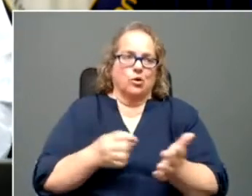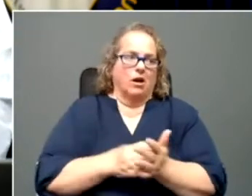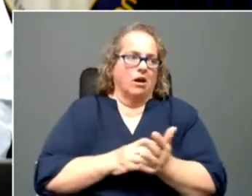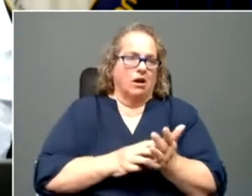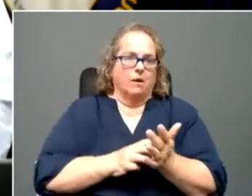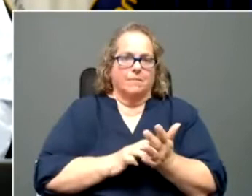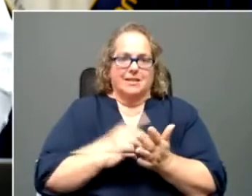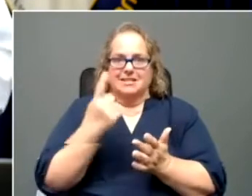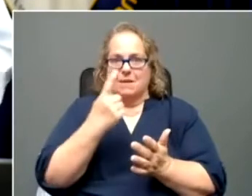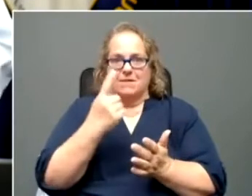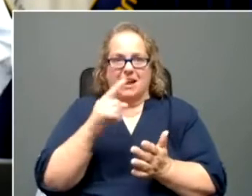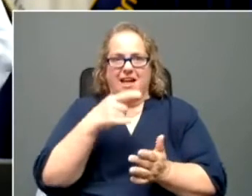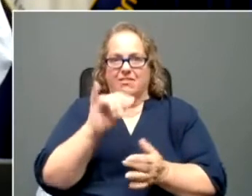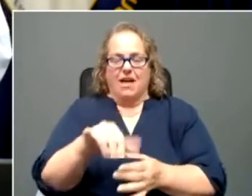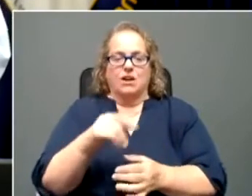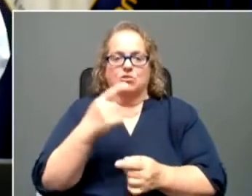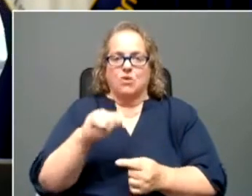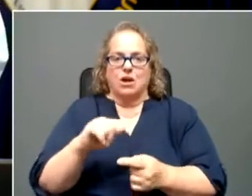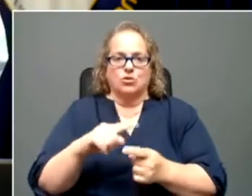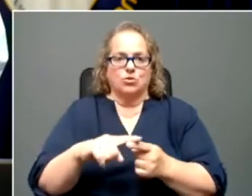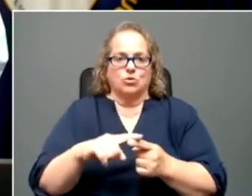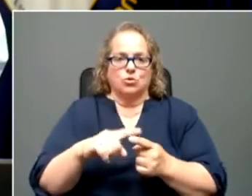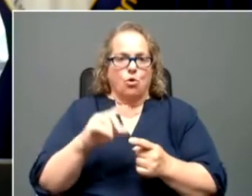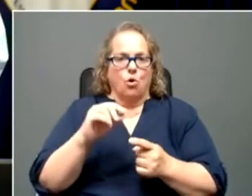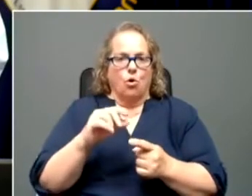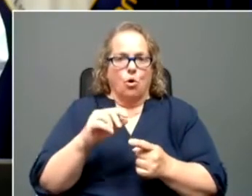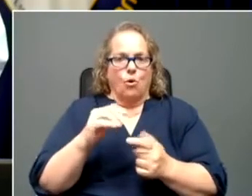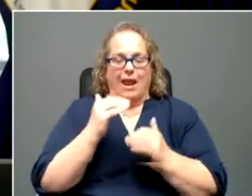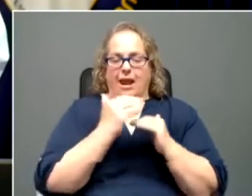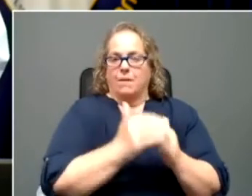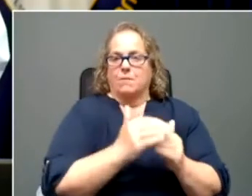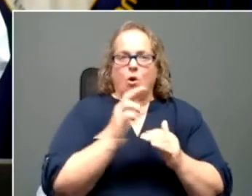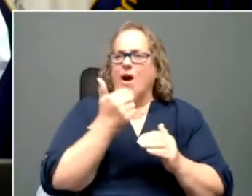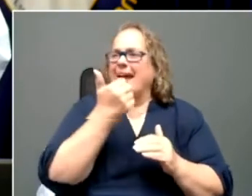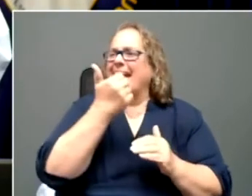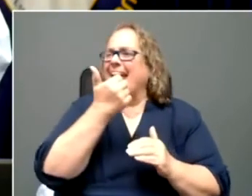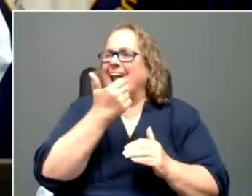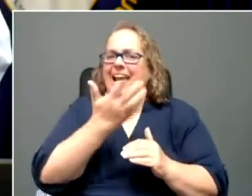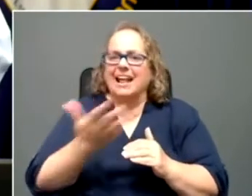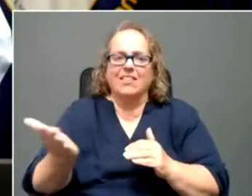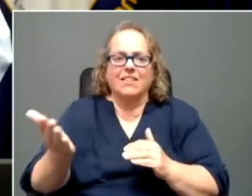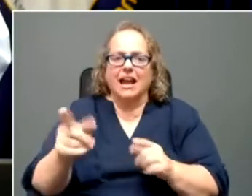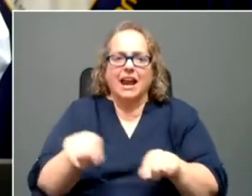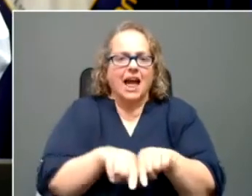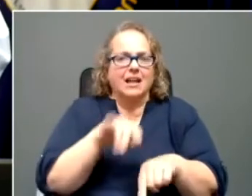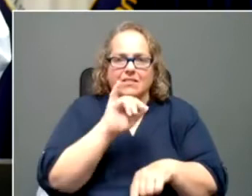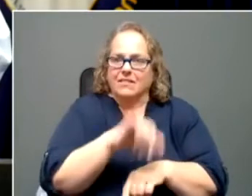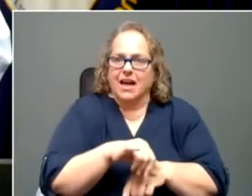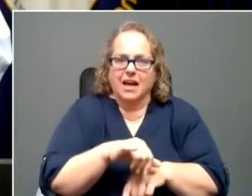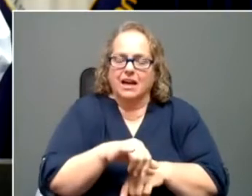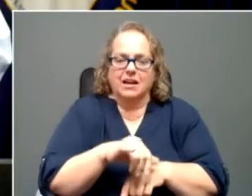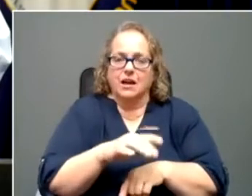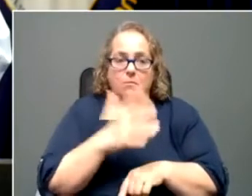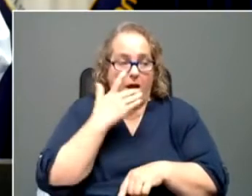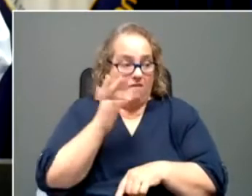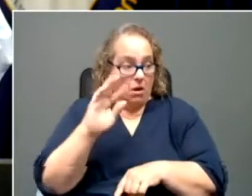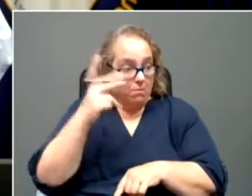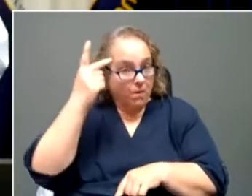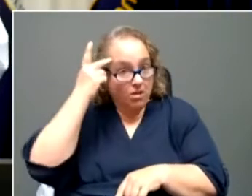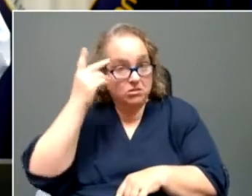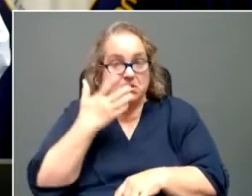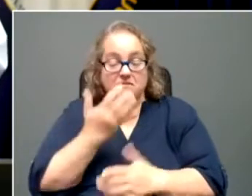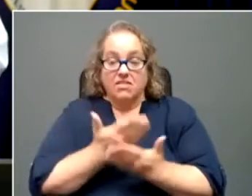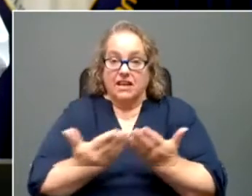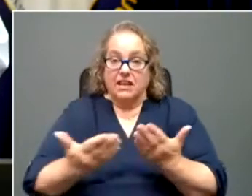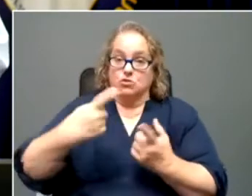like this or or or or or almost anything. And and because of of politics or things going on around the